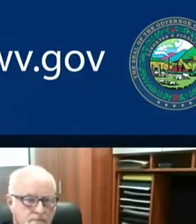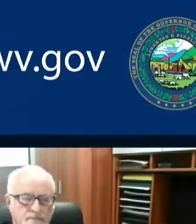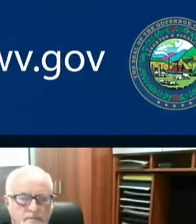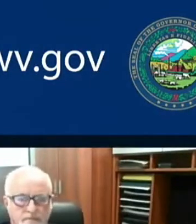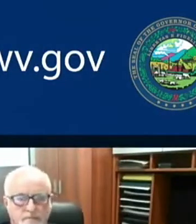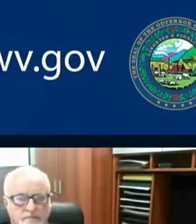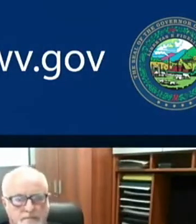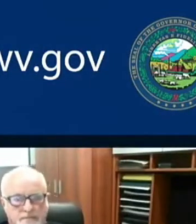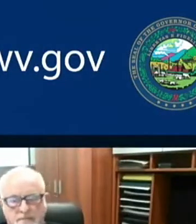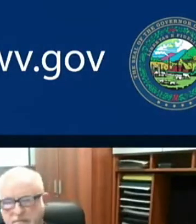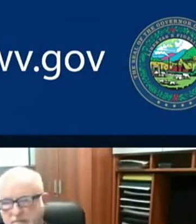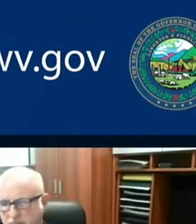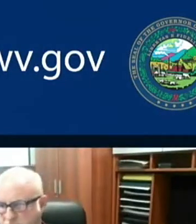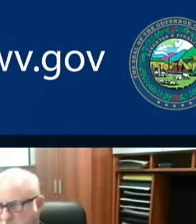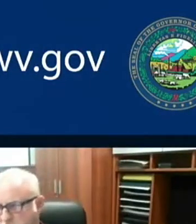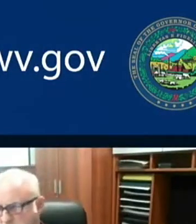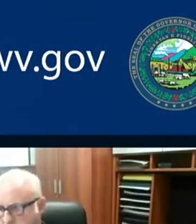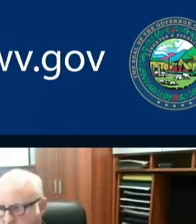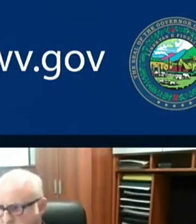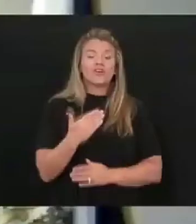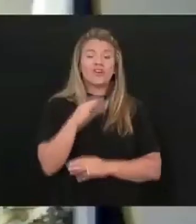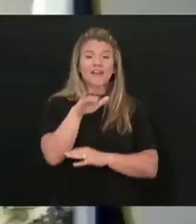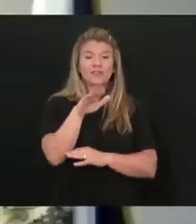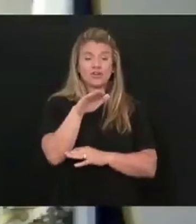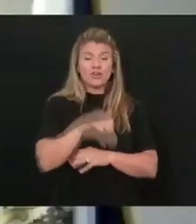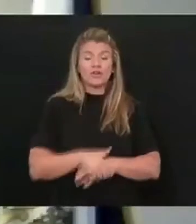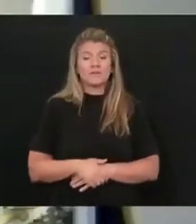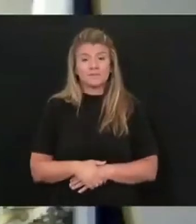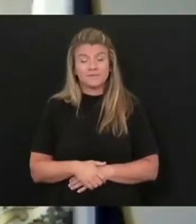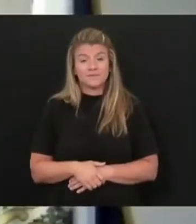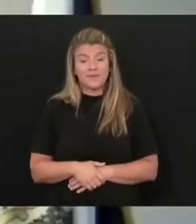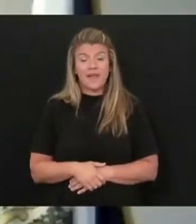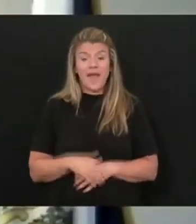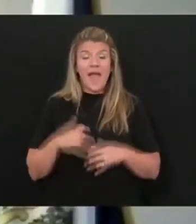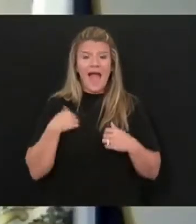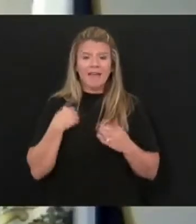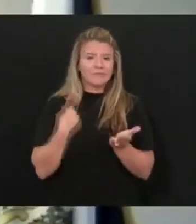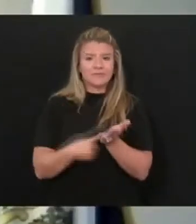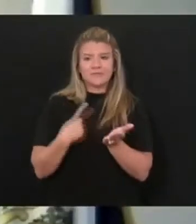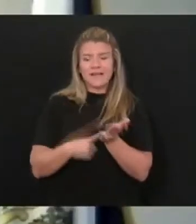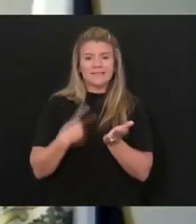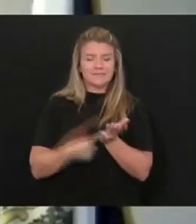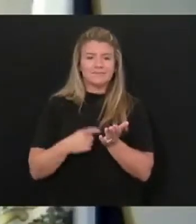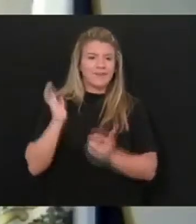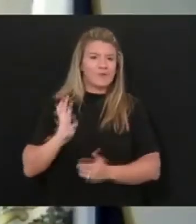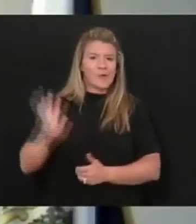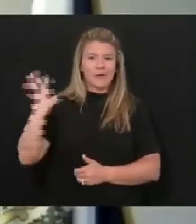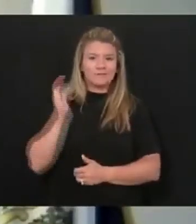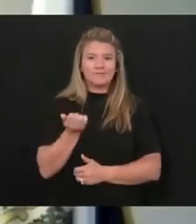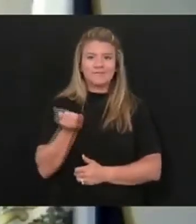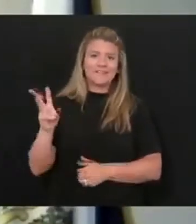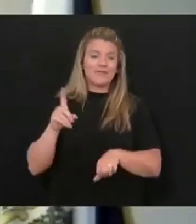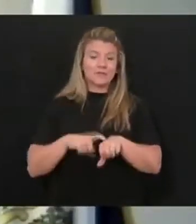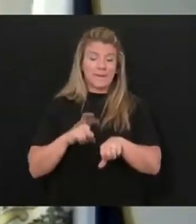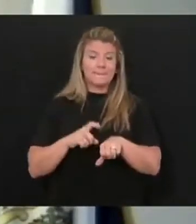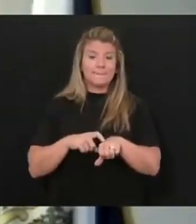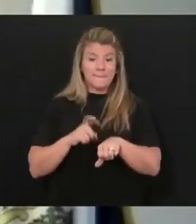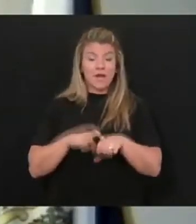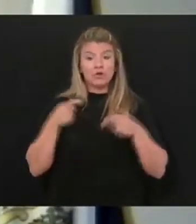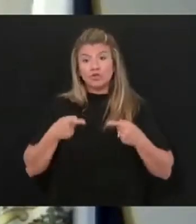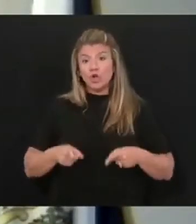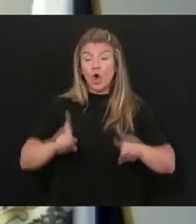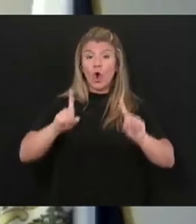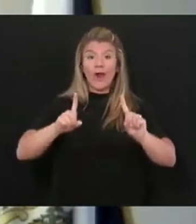Good afternoon, everyone. As I've talked about on several occasions, in the midst of this